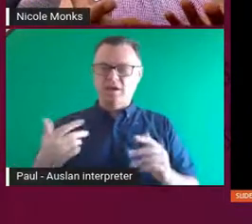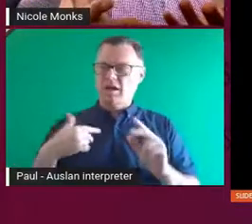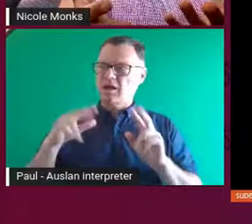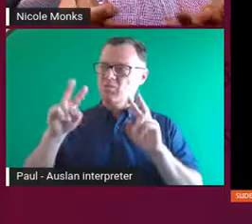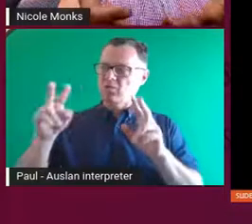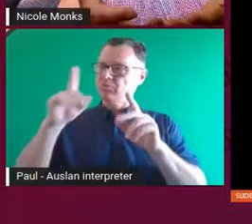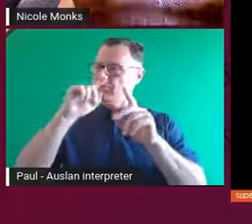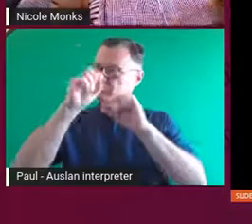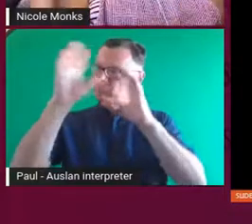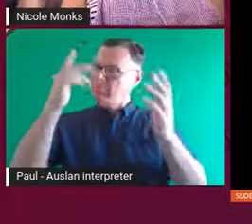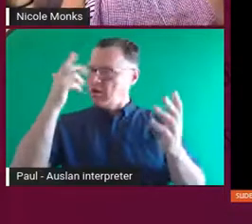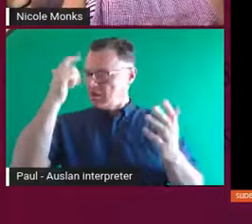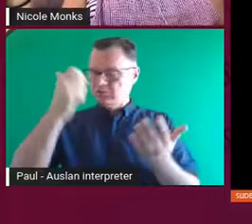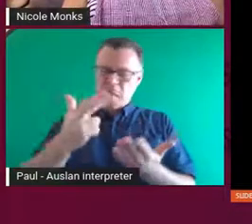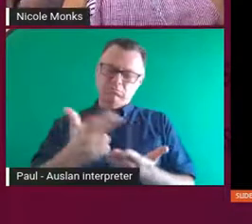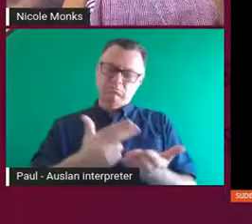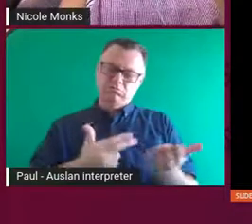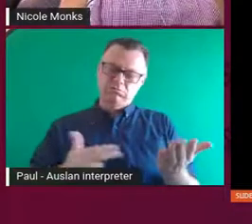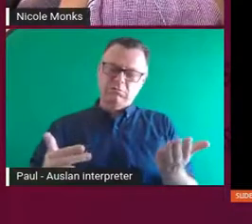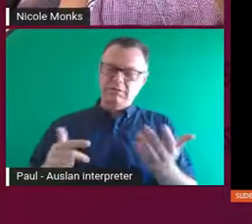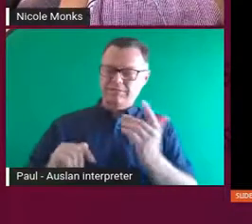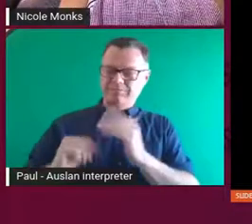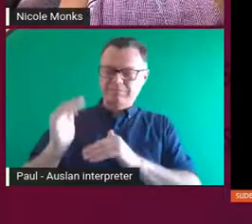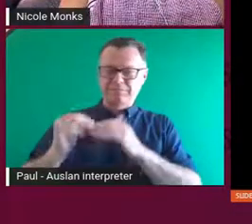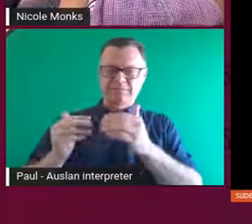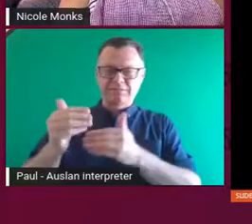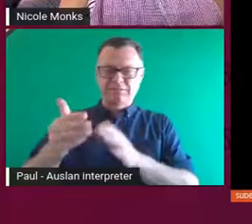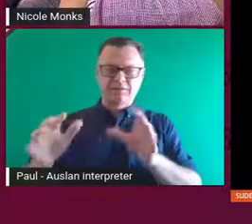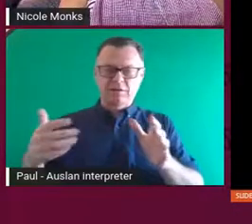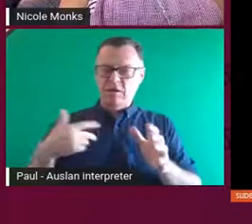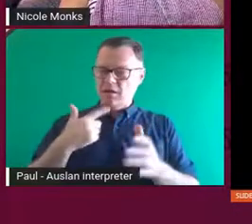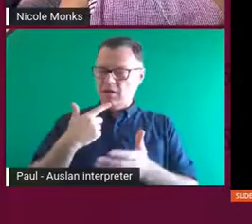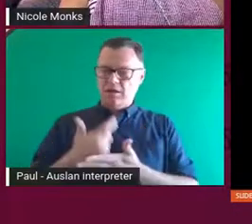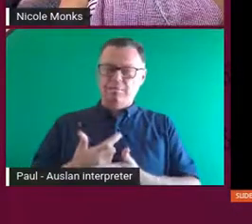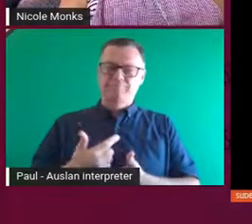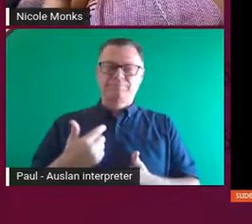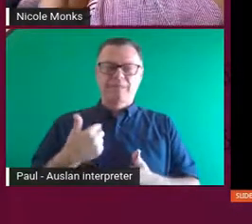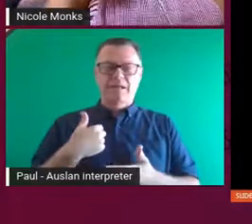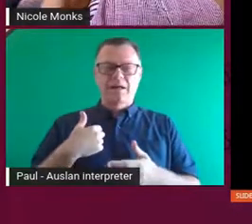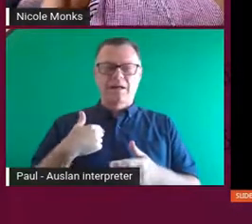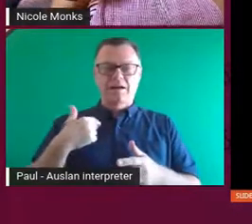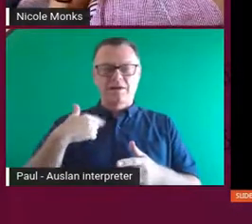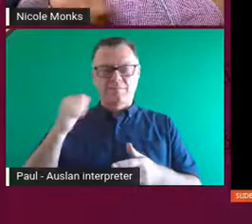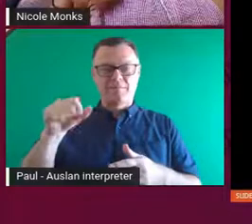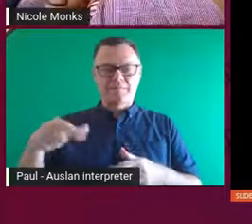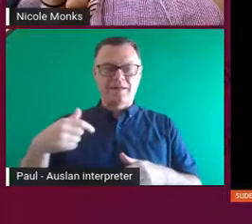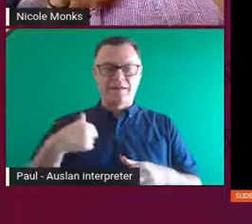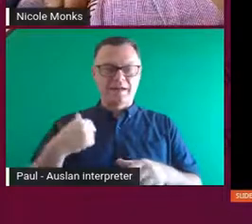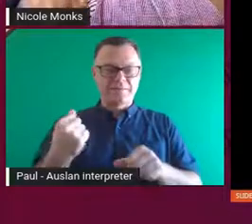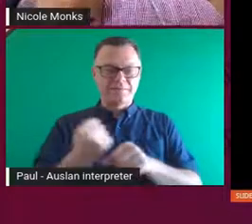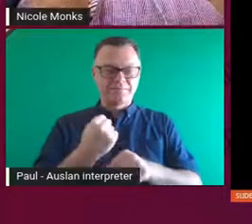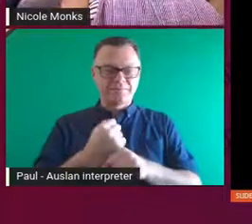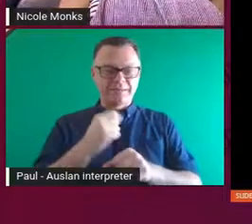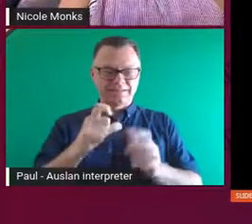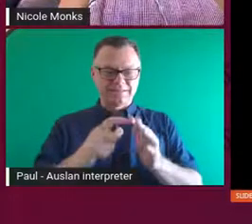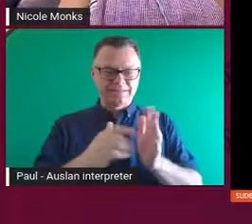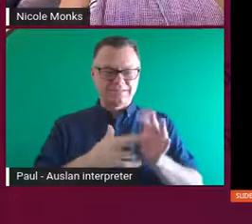onto paper come into reality. And I was basically the cement mixer for that one, mixing all the mortar.